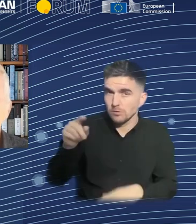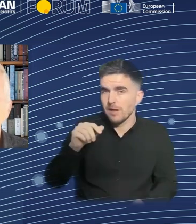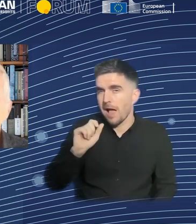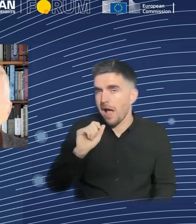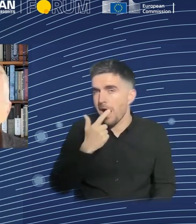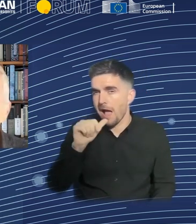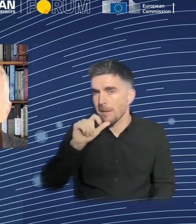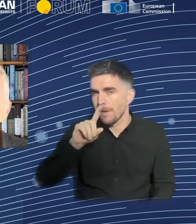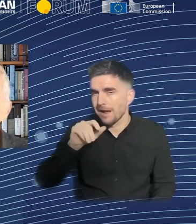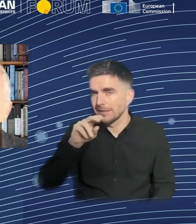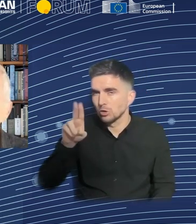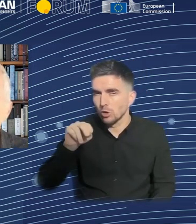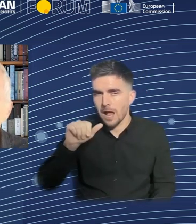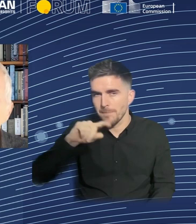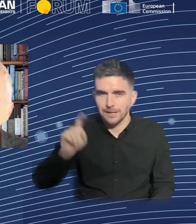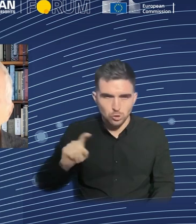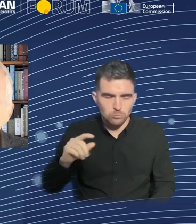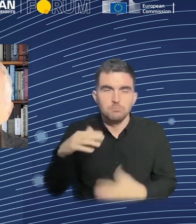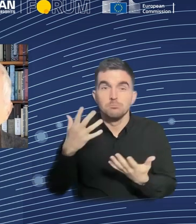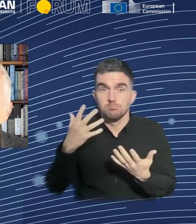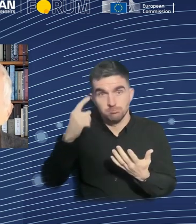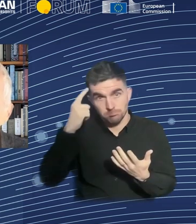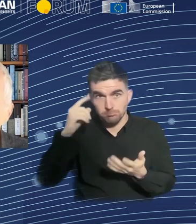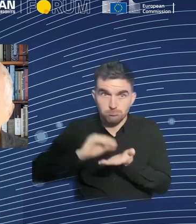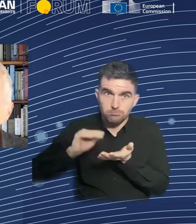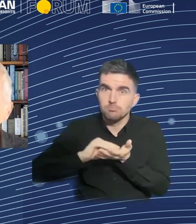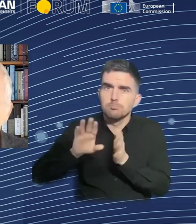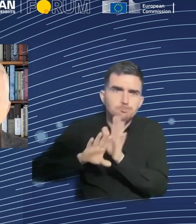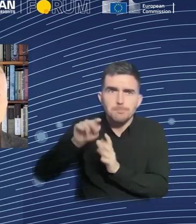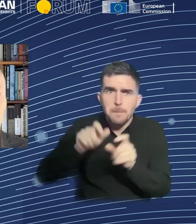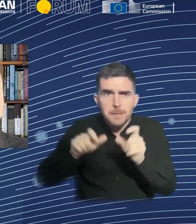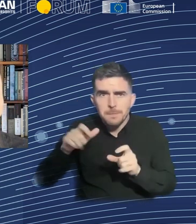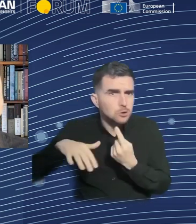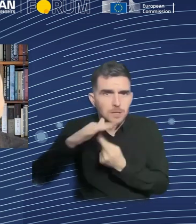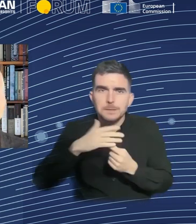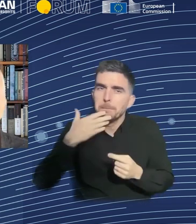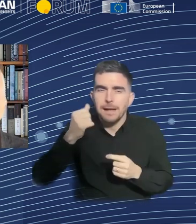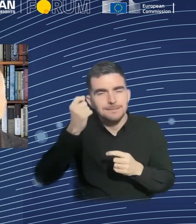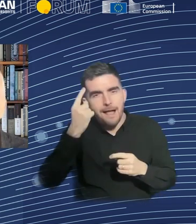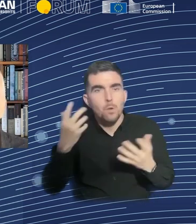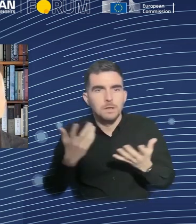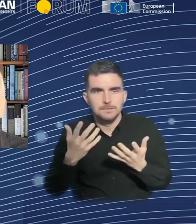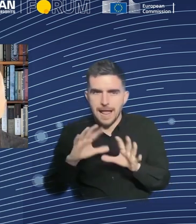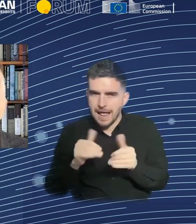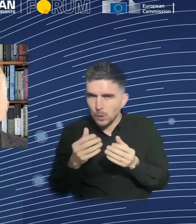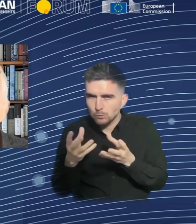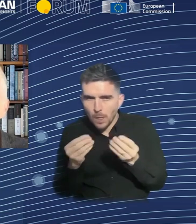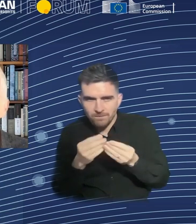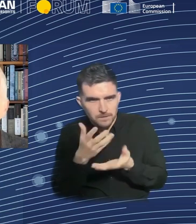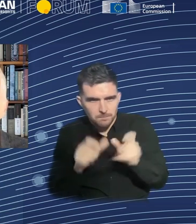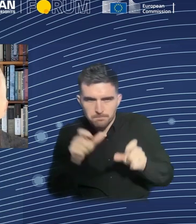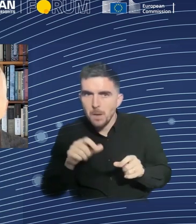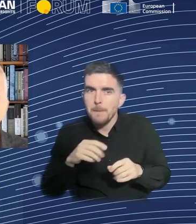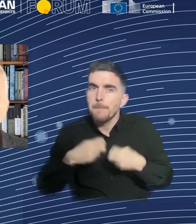run out of problems. So when you think about this future, think about how we move this enormous